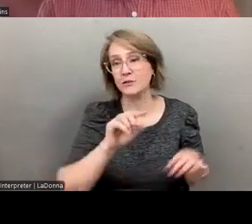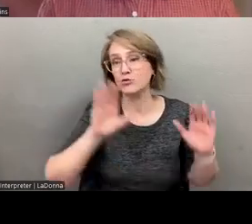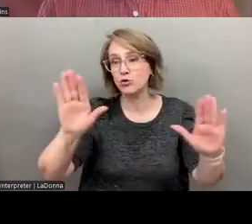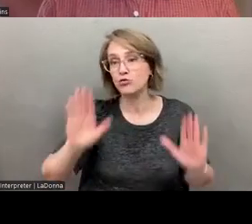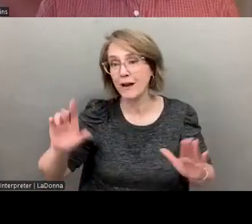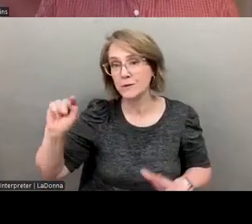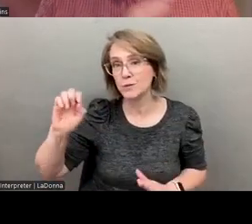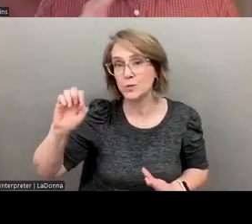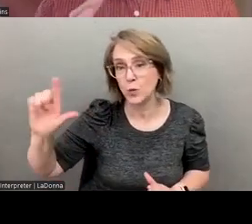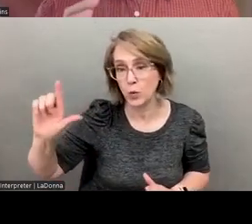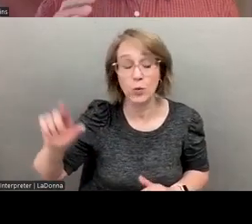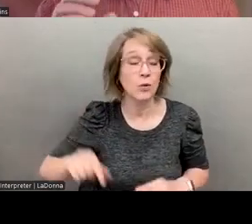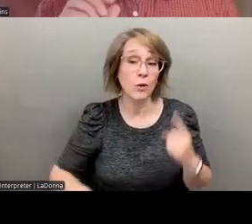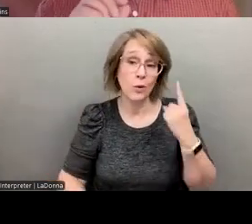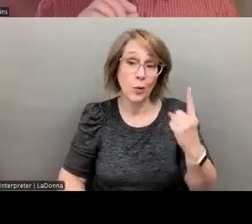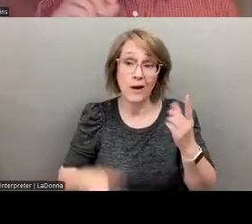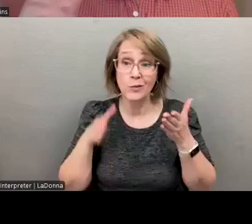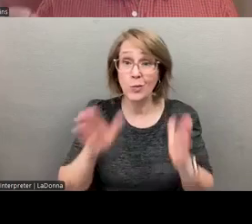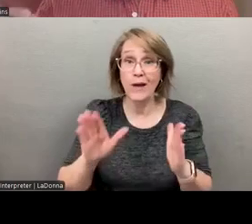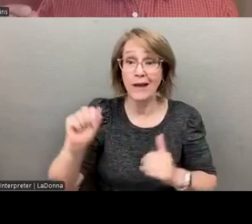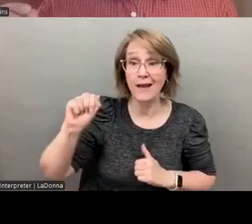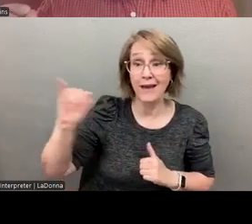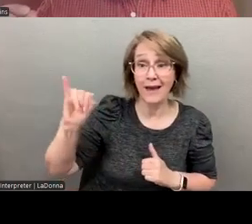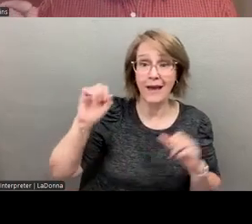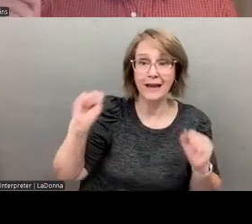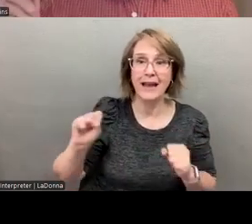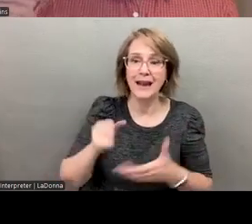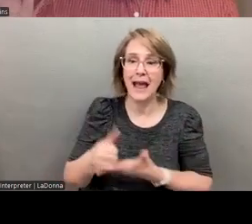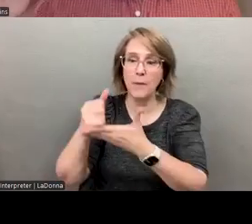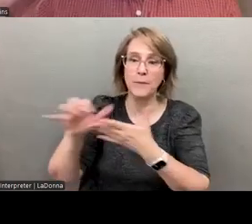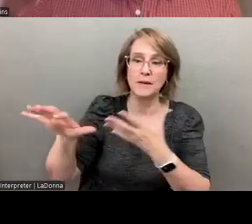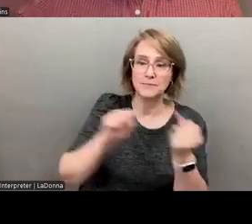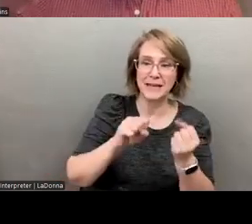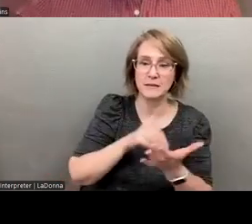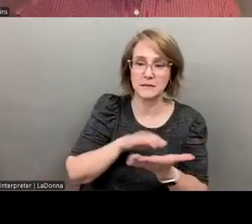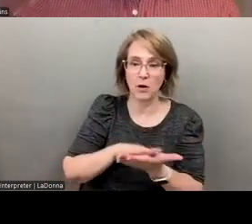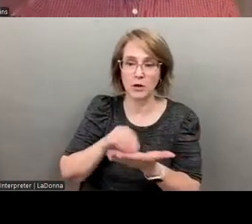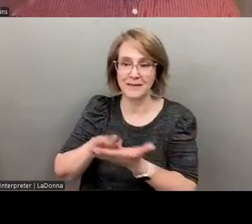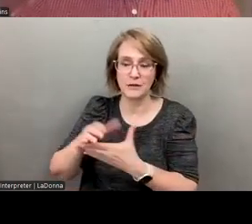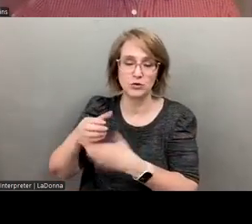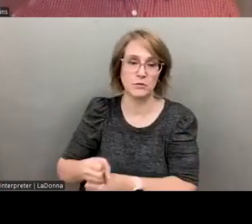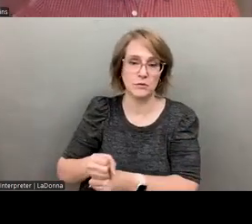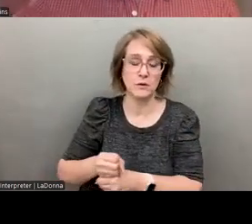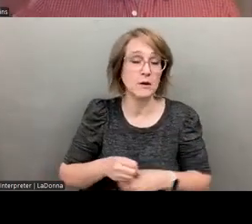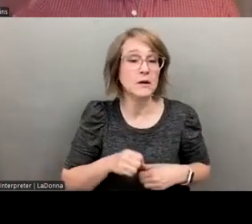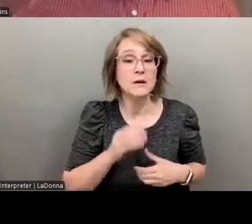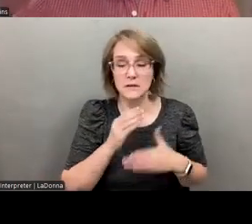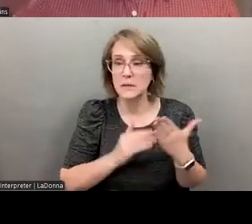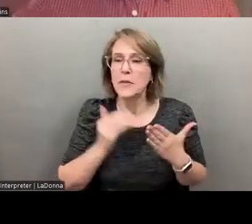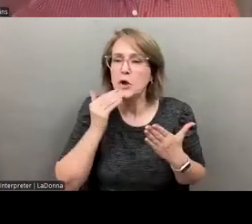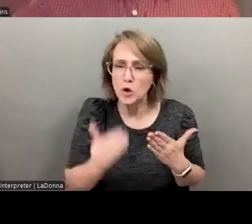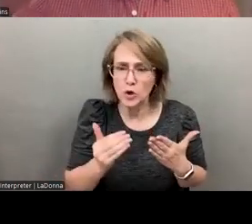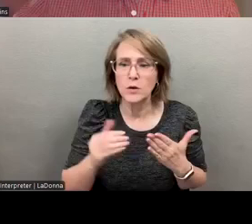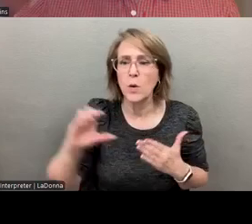ways, uh, one of the various ways that AI can speed documentation. And so some of the really big players in the AI world,